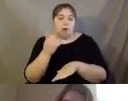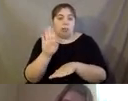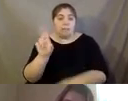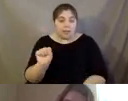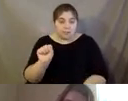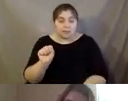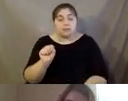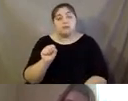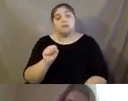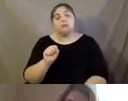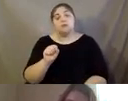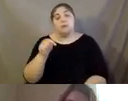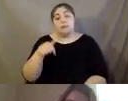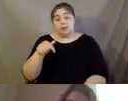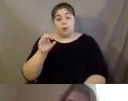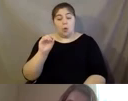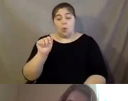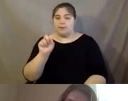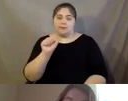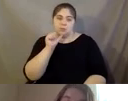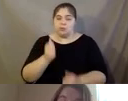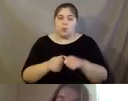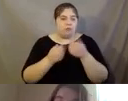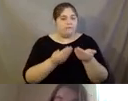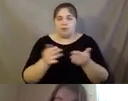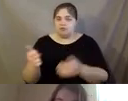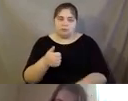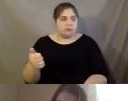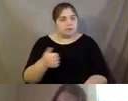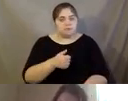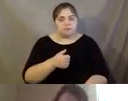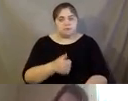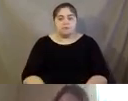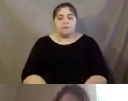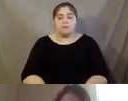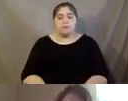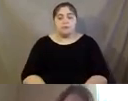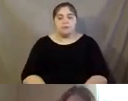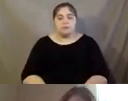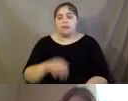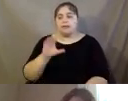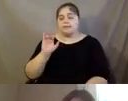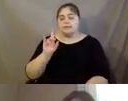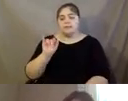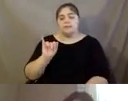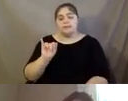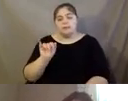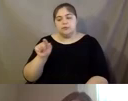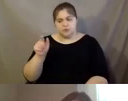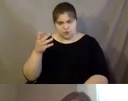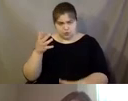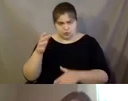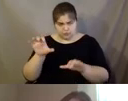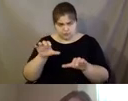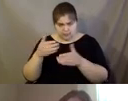at Oasis do not provide transportation. But you're also, Cindy, if I can, to, to get over, you have done some